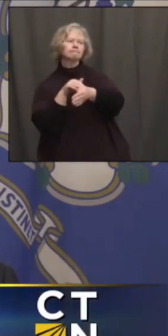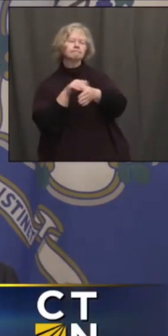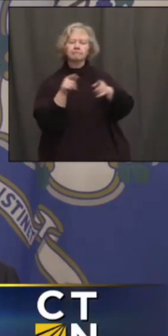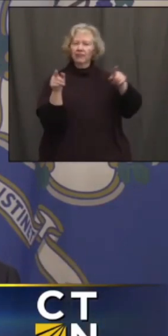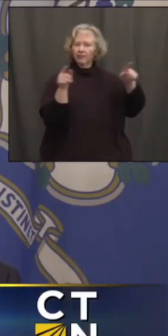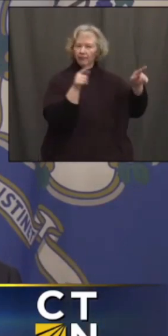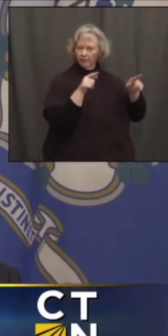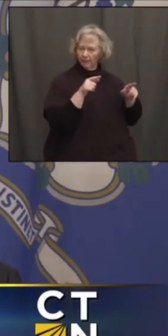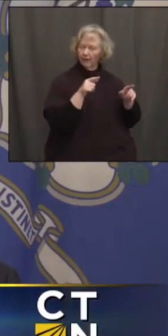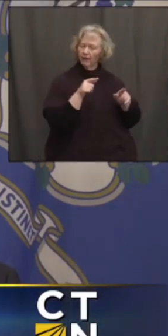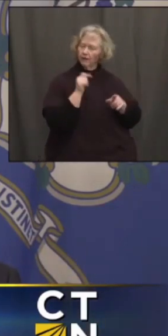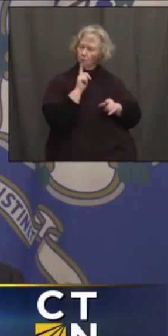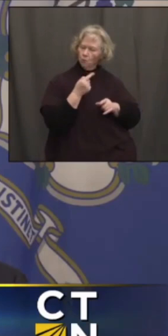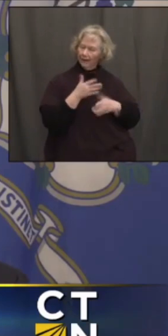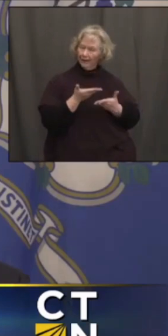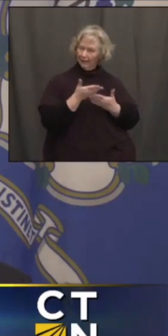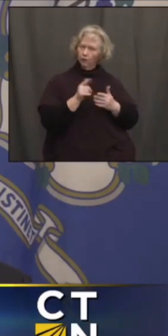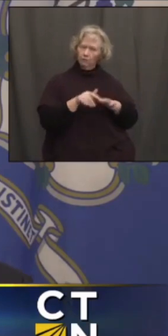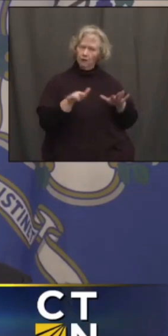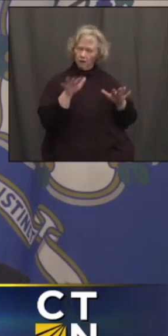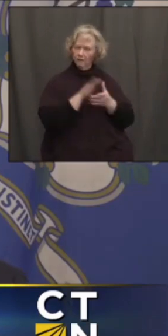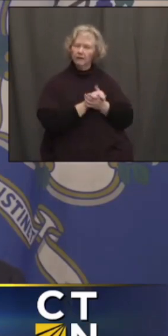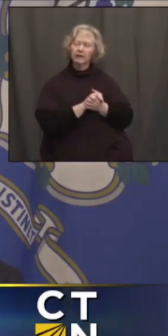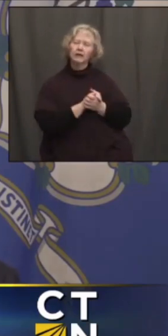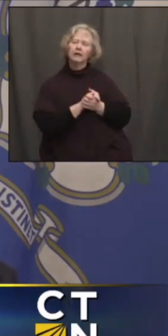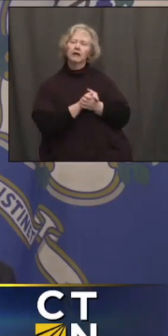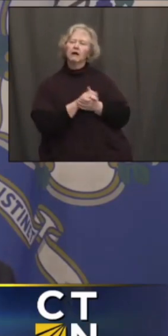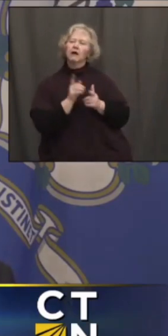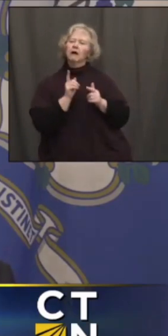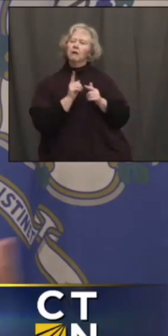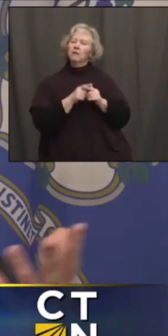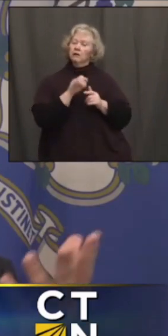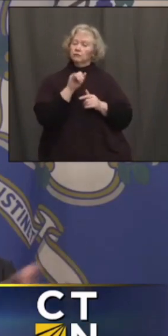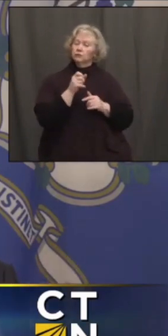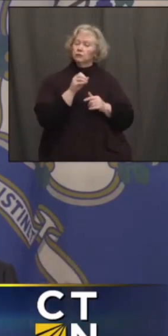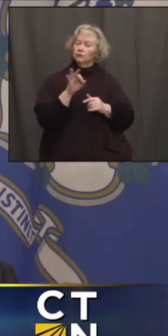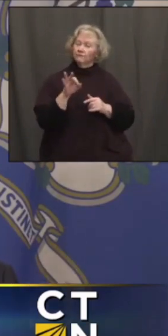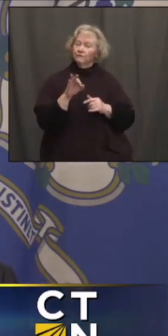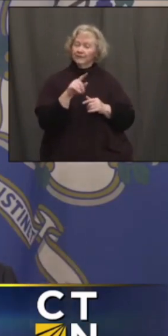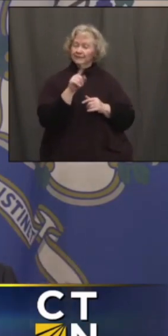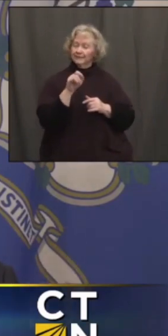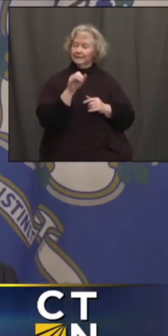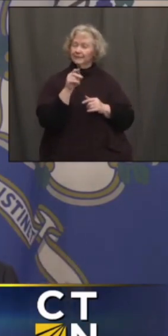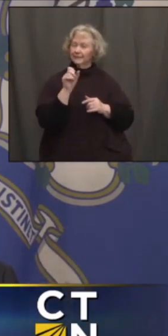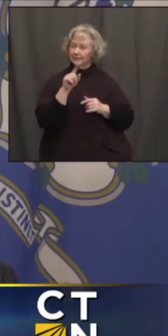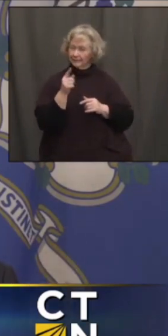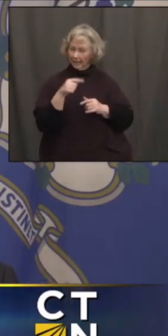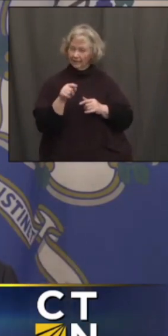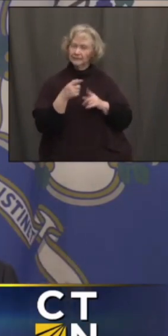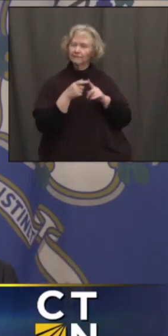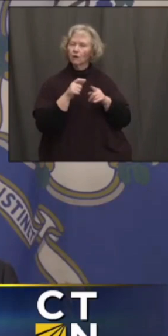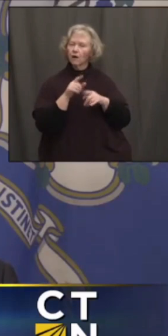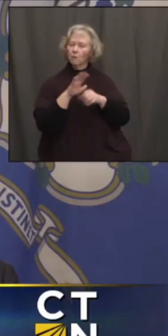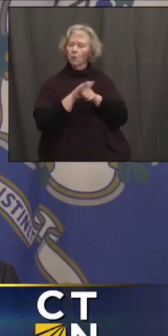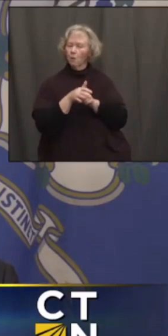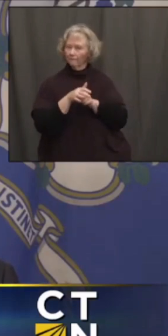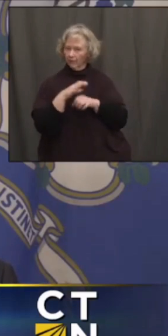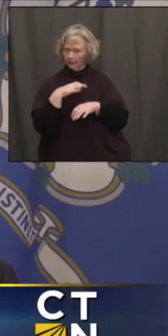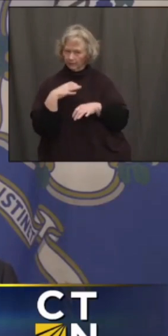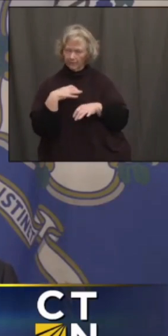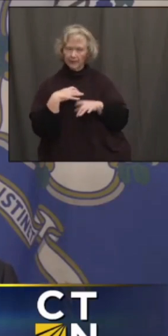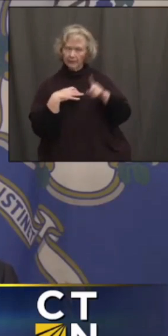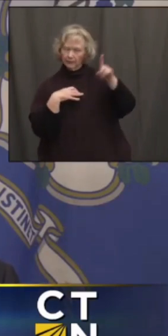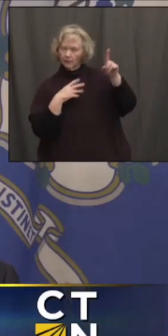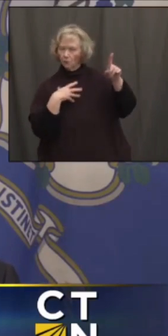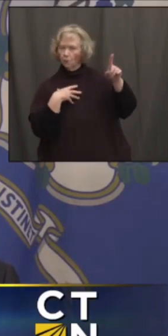but across the country. We're on with Jeff Zients and the COVID committee. So, I get a lot of input from the White House